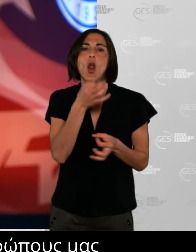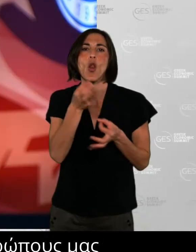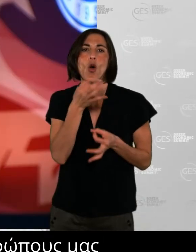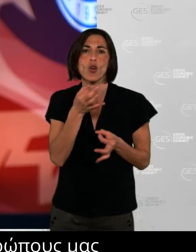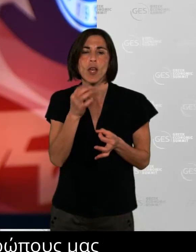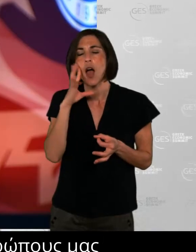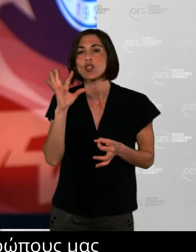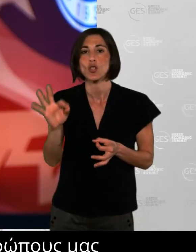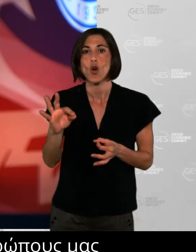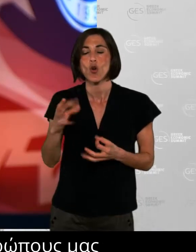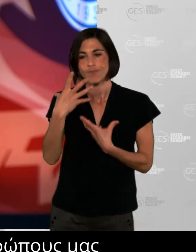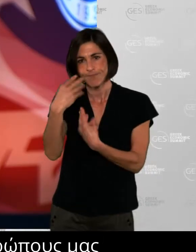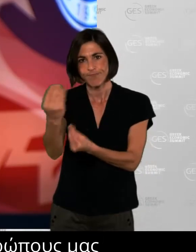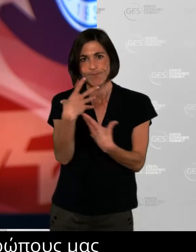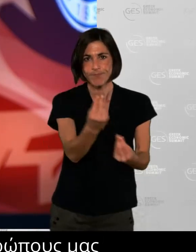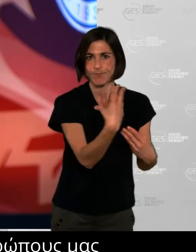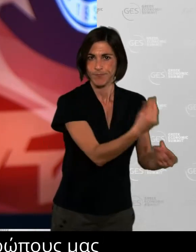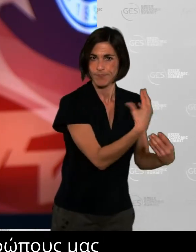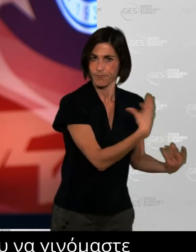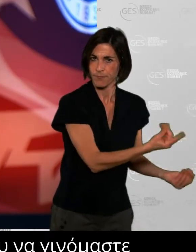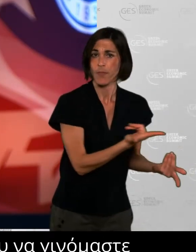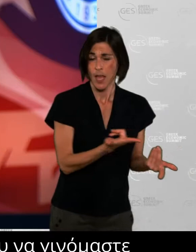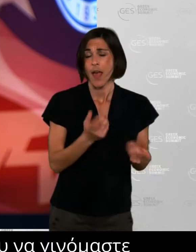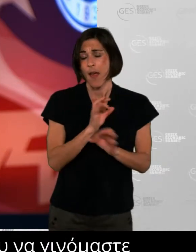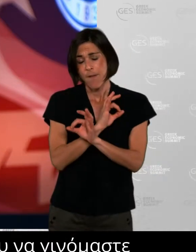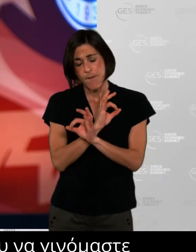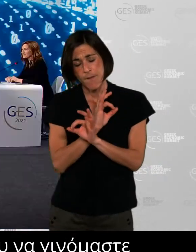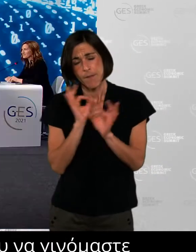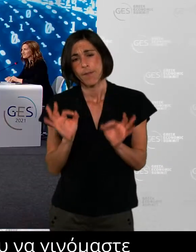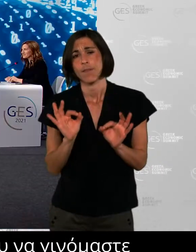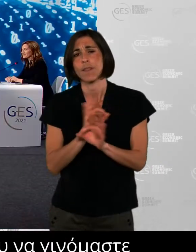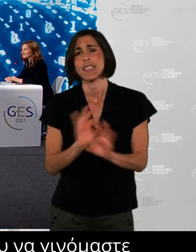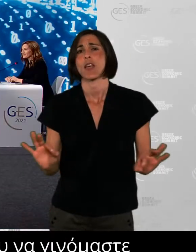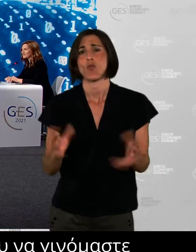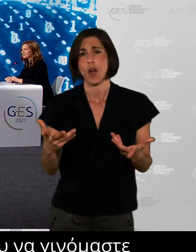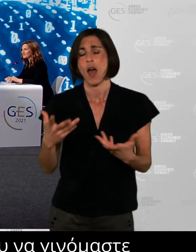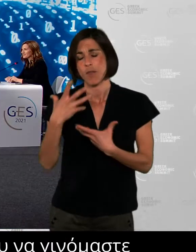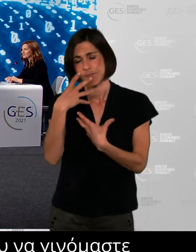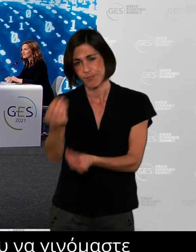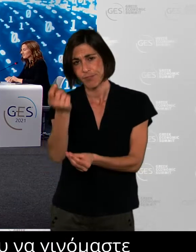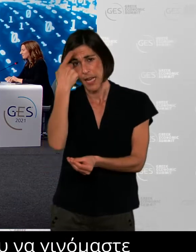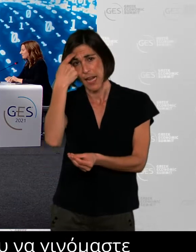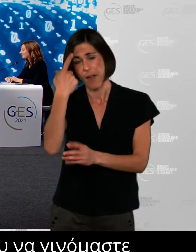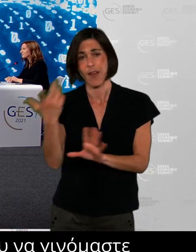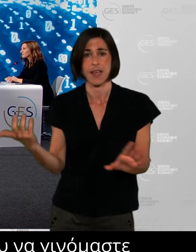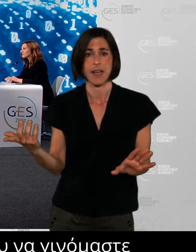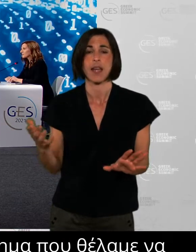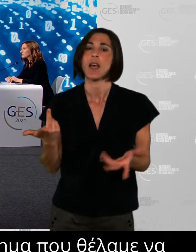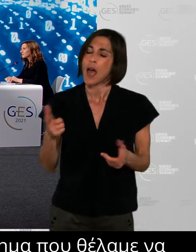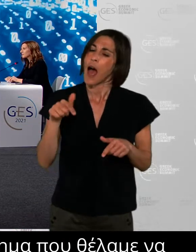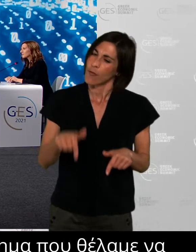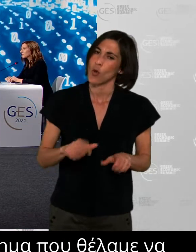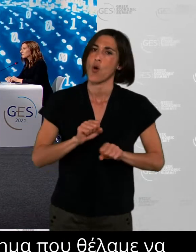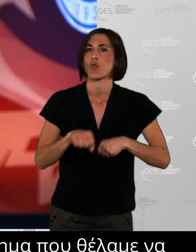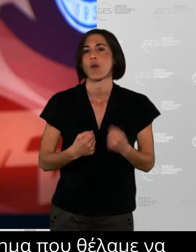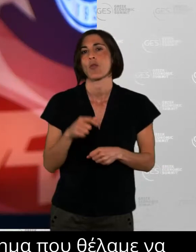meaning. And then we accelerated the revision of our purpose and values exercise